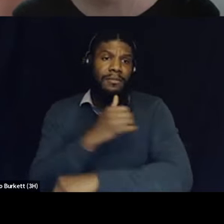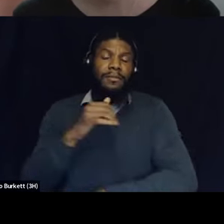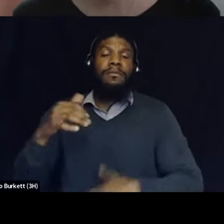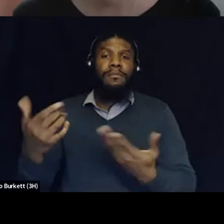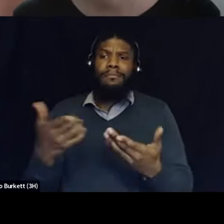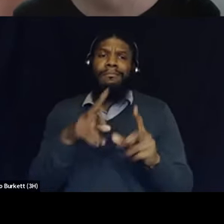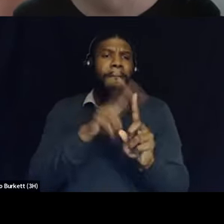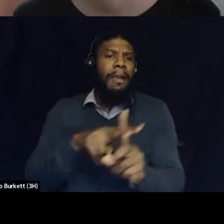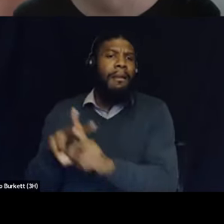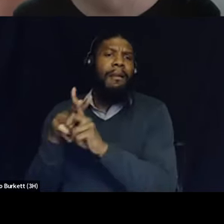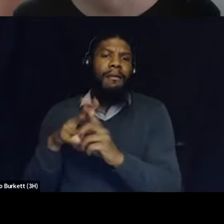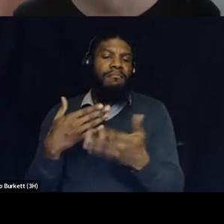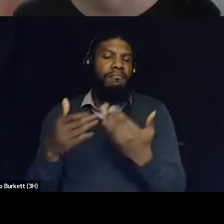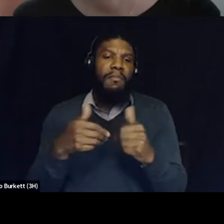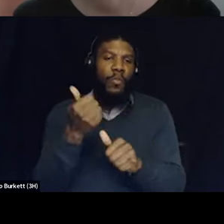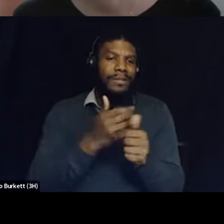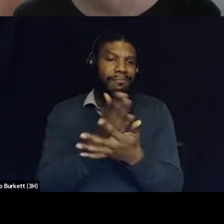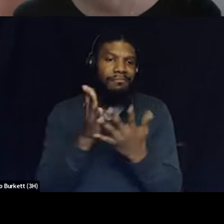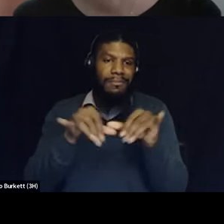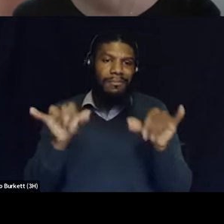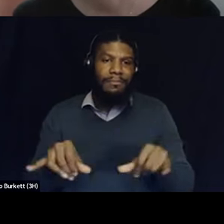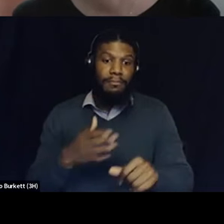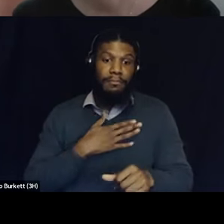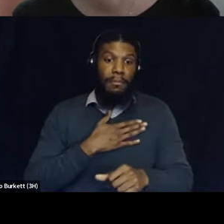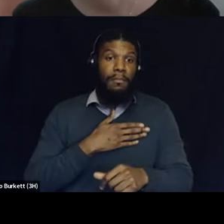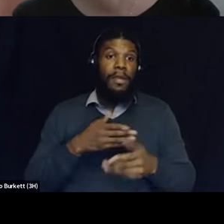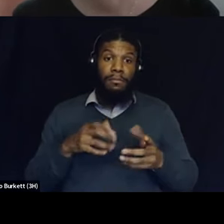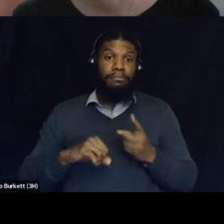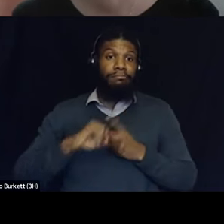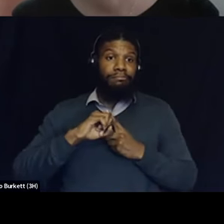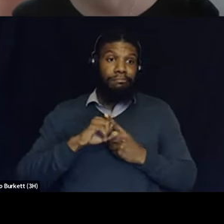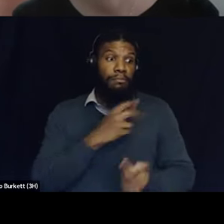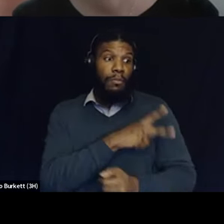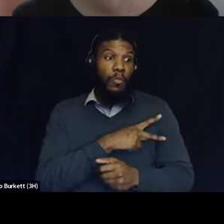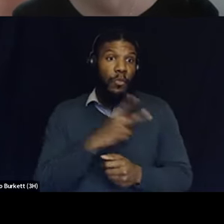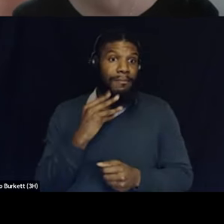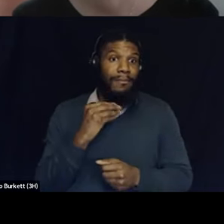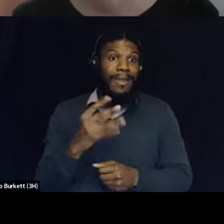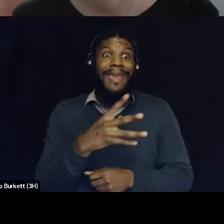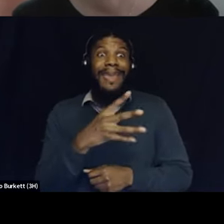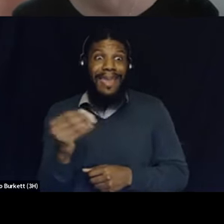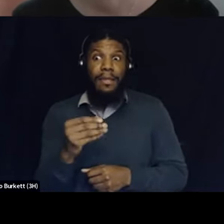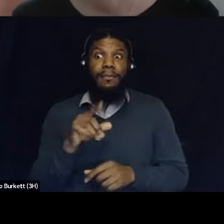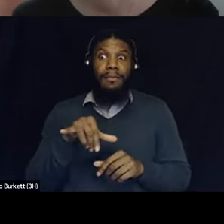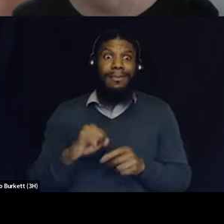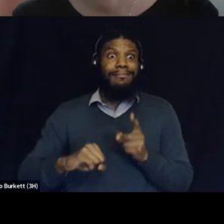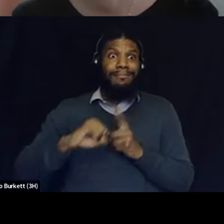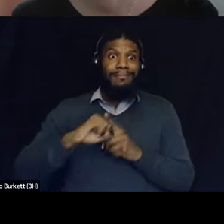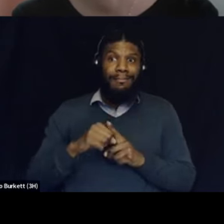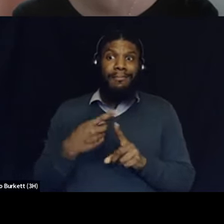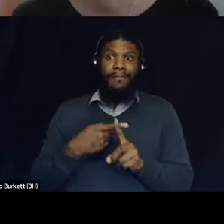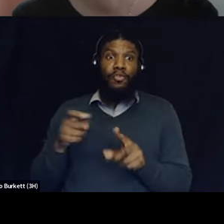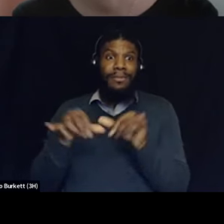um my experience my personal experience being an impacted person and in addition to being impacted by the system